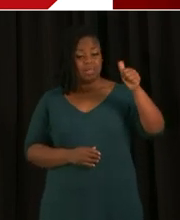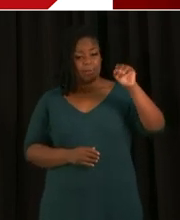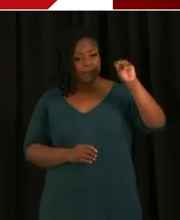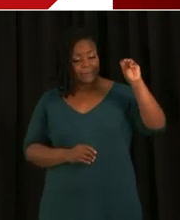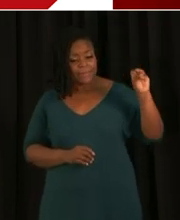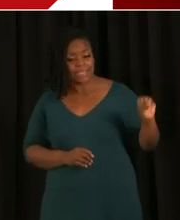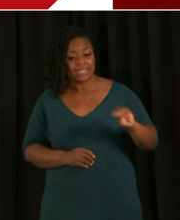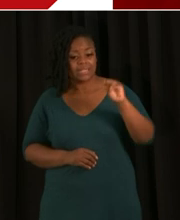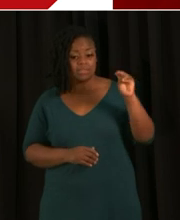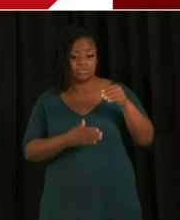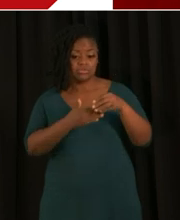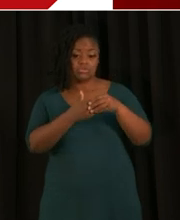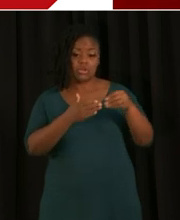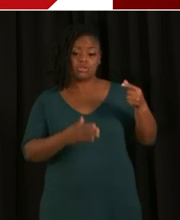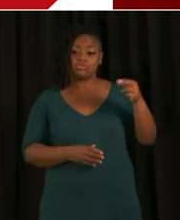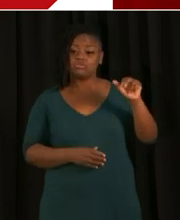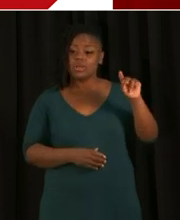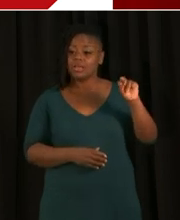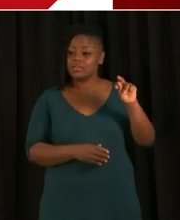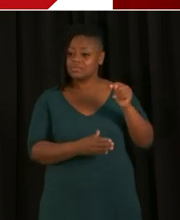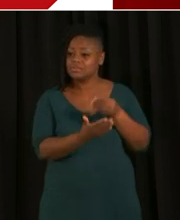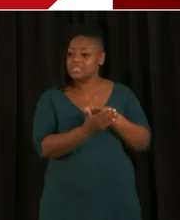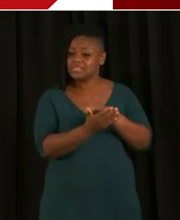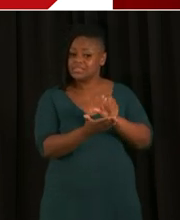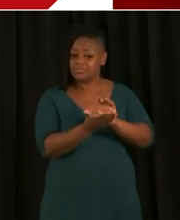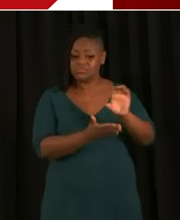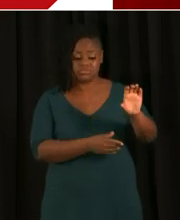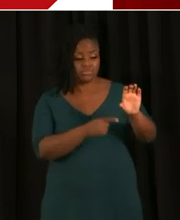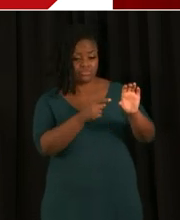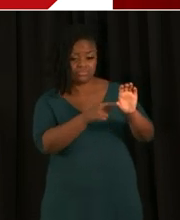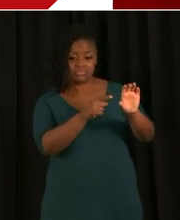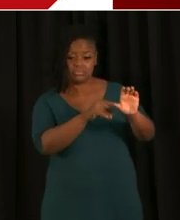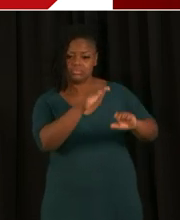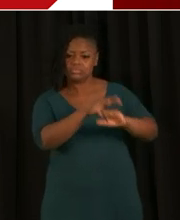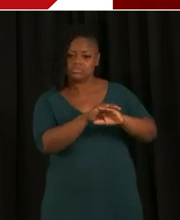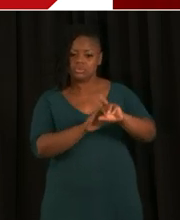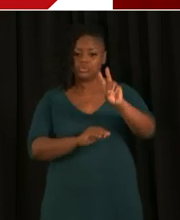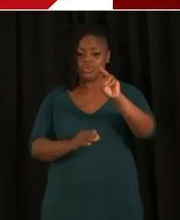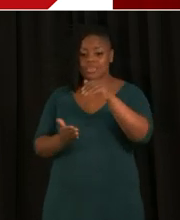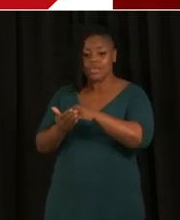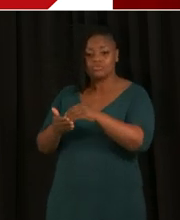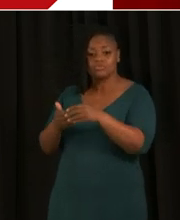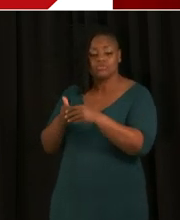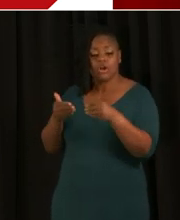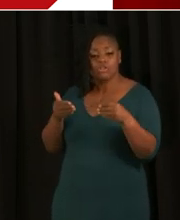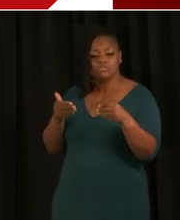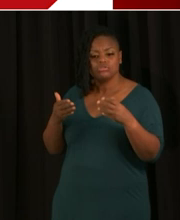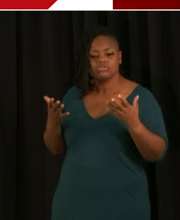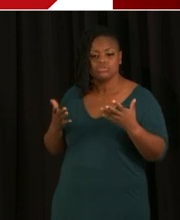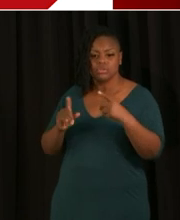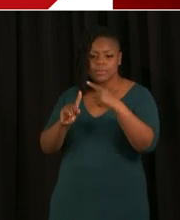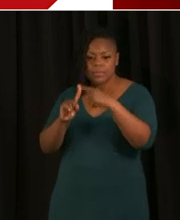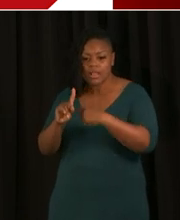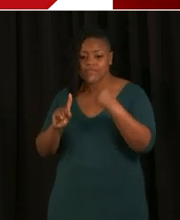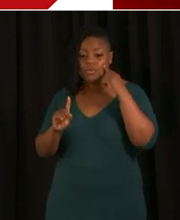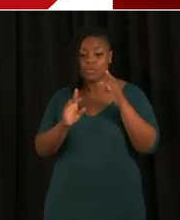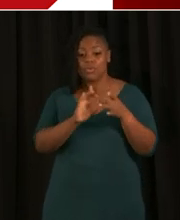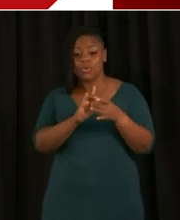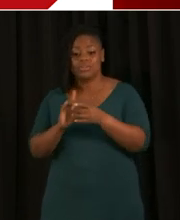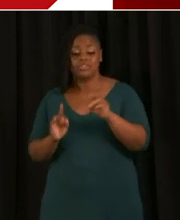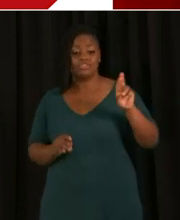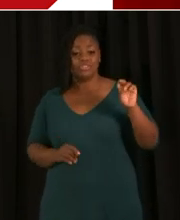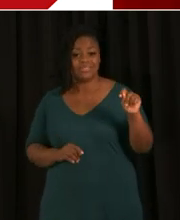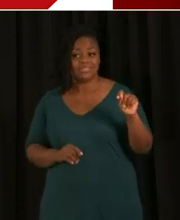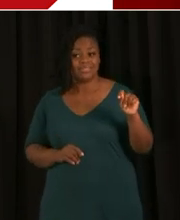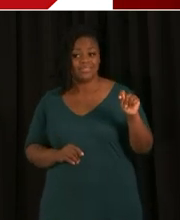,000 per month for rent. And so, that, more information about that program